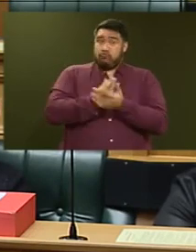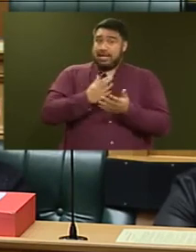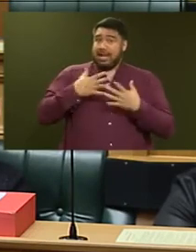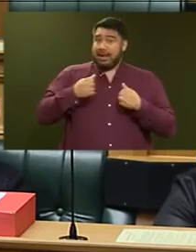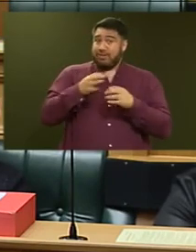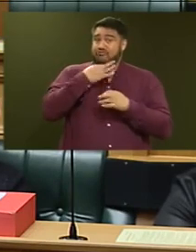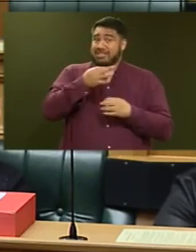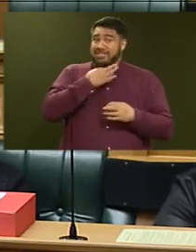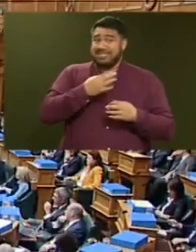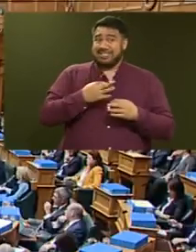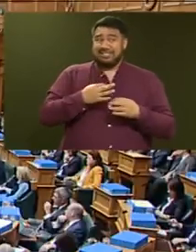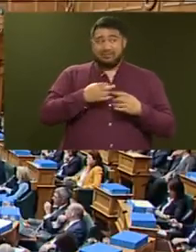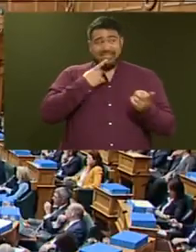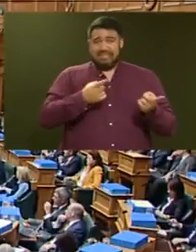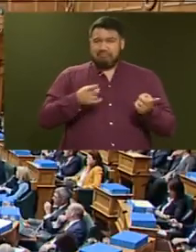anybody.